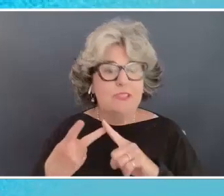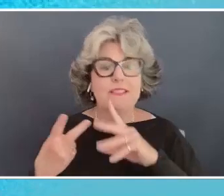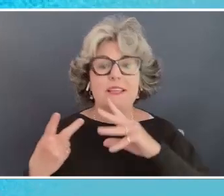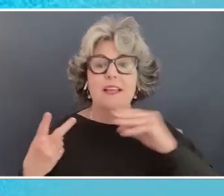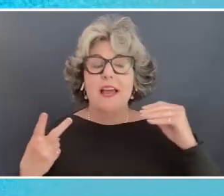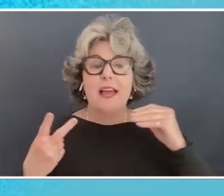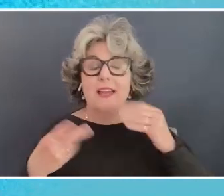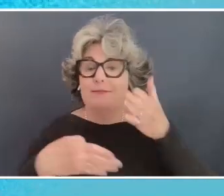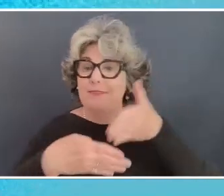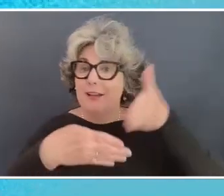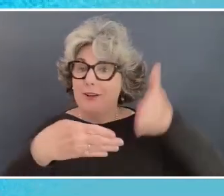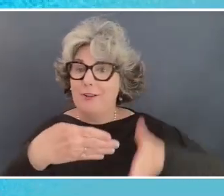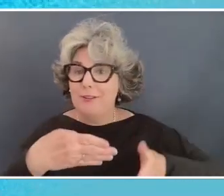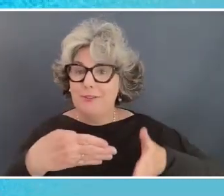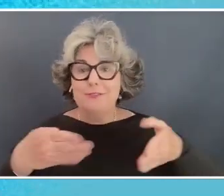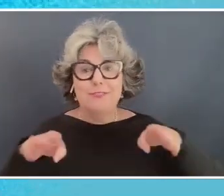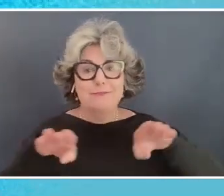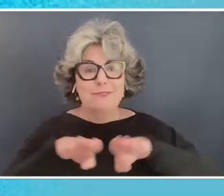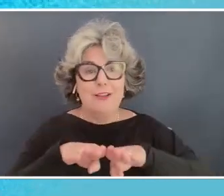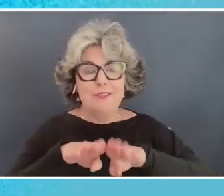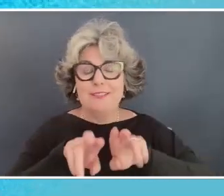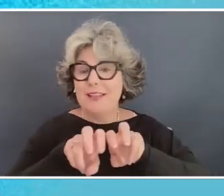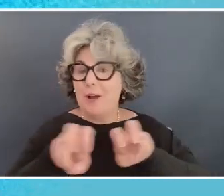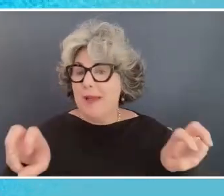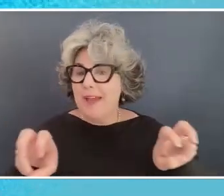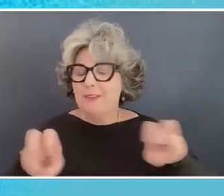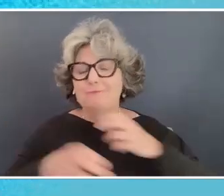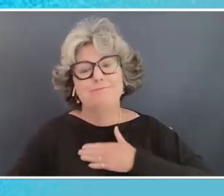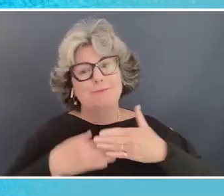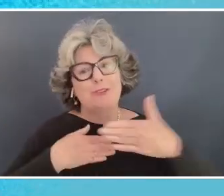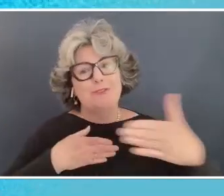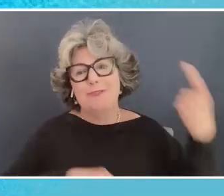our panel wish you all enjoy the rest of the day